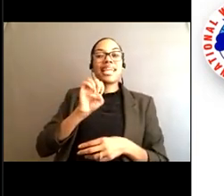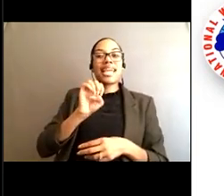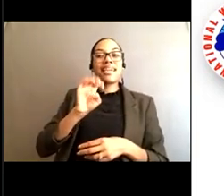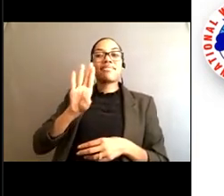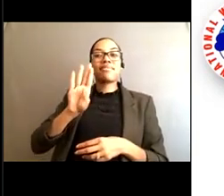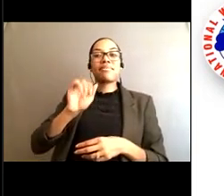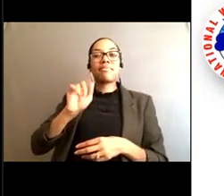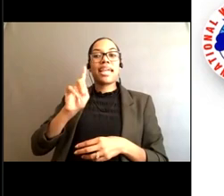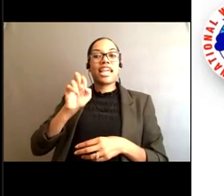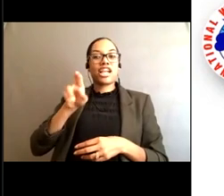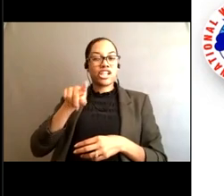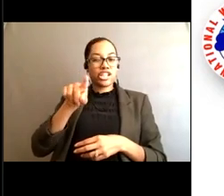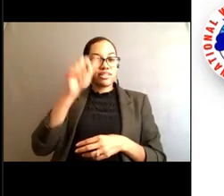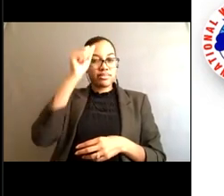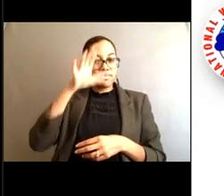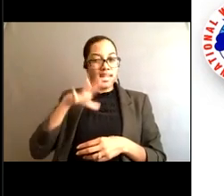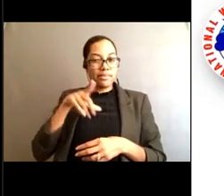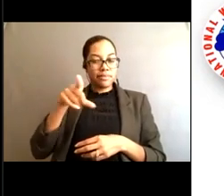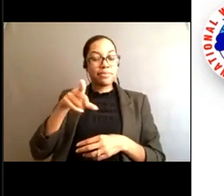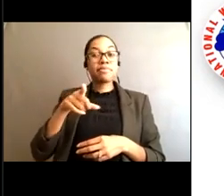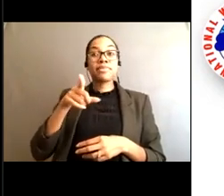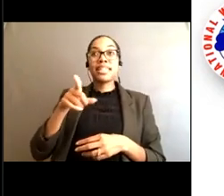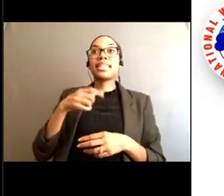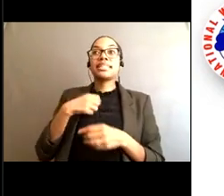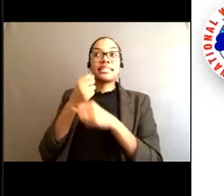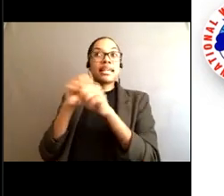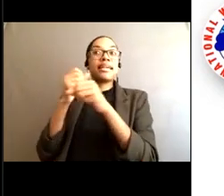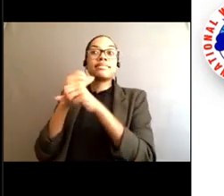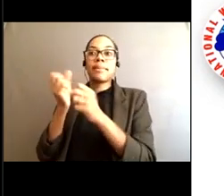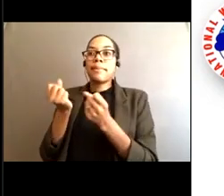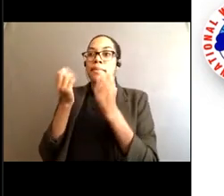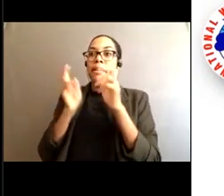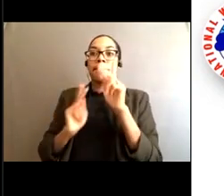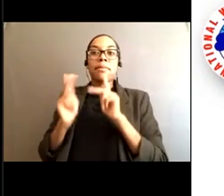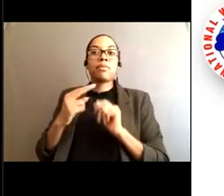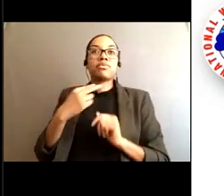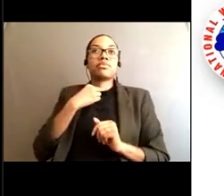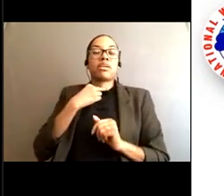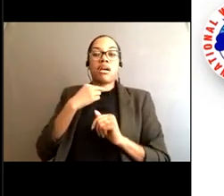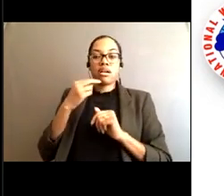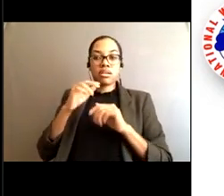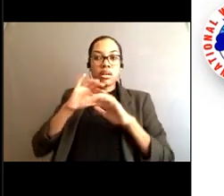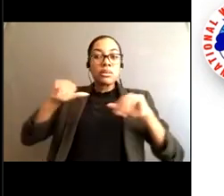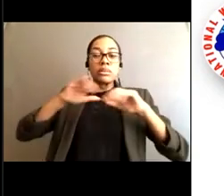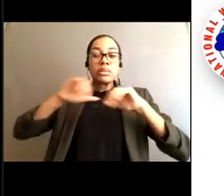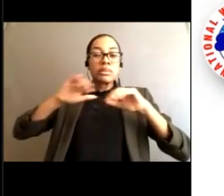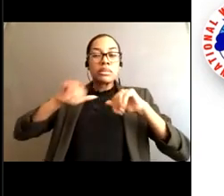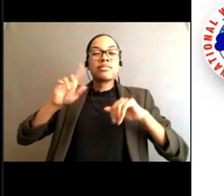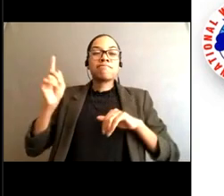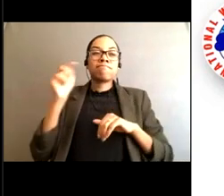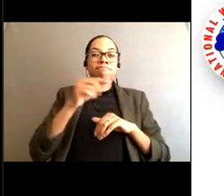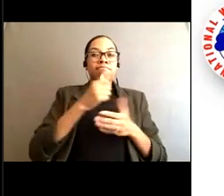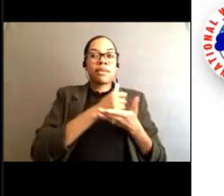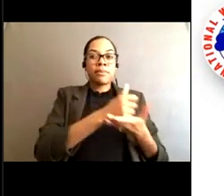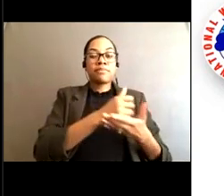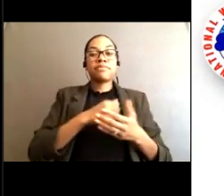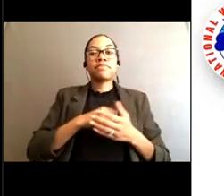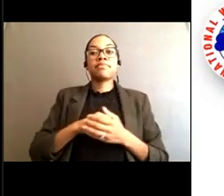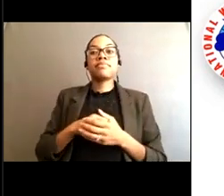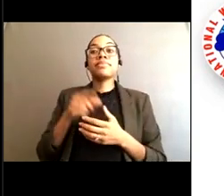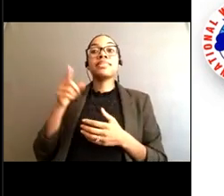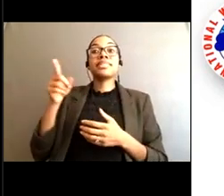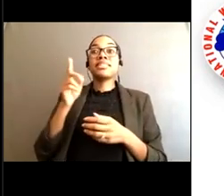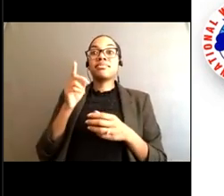people over the years that have been caught in rip currents. And he often says that people say, once they're